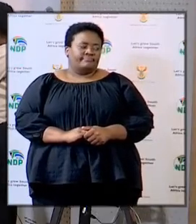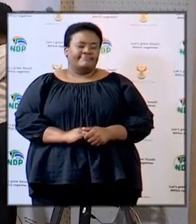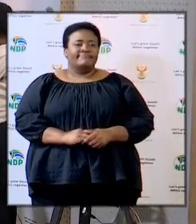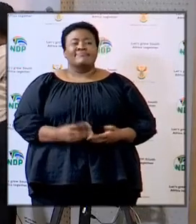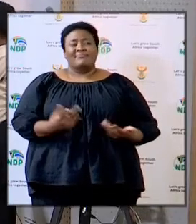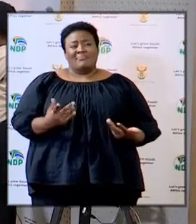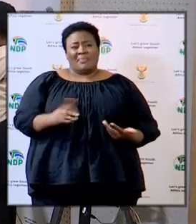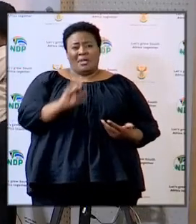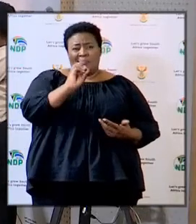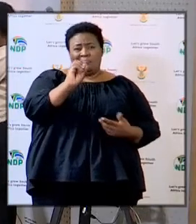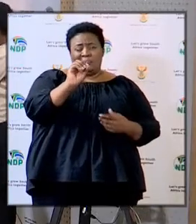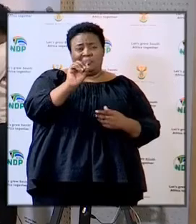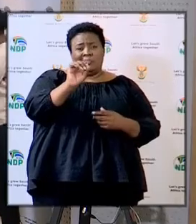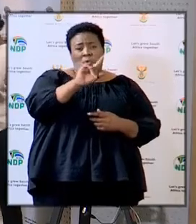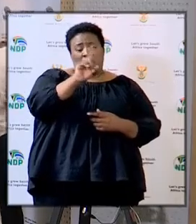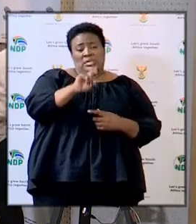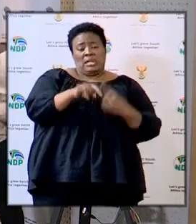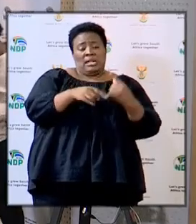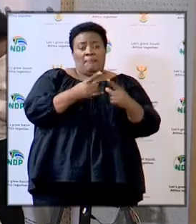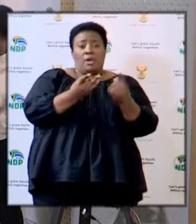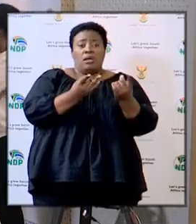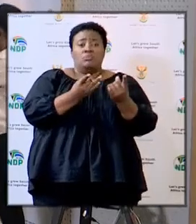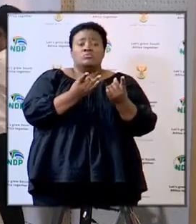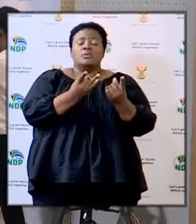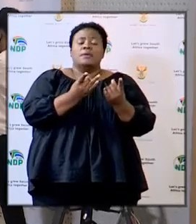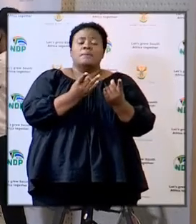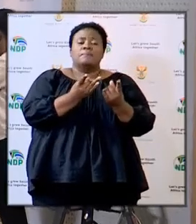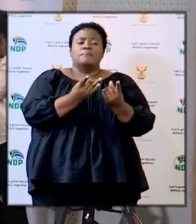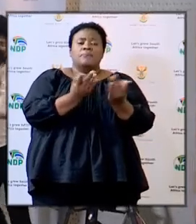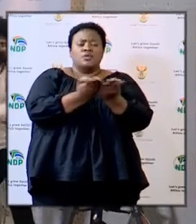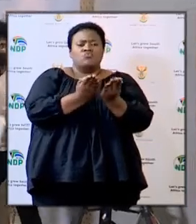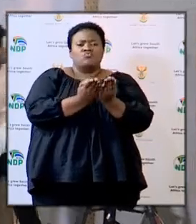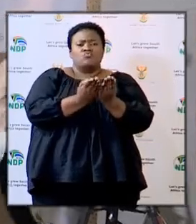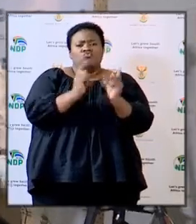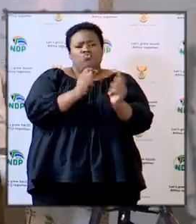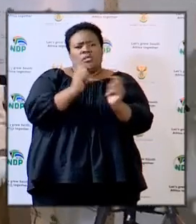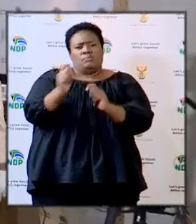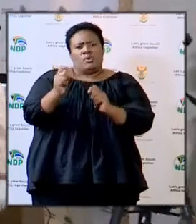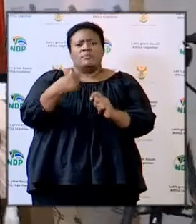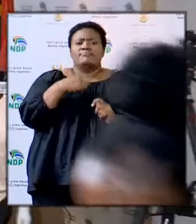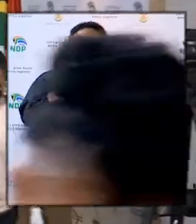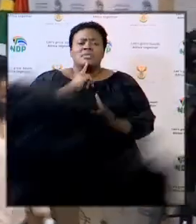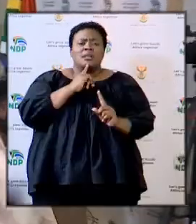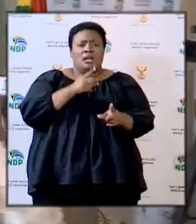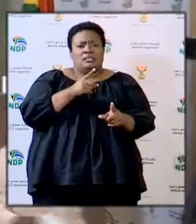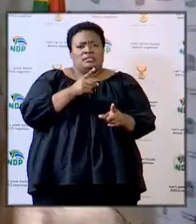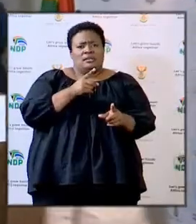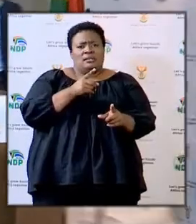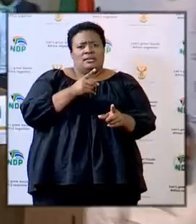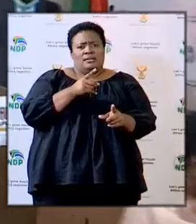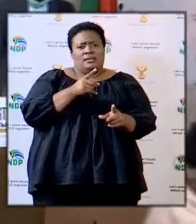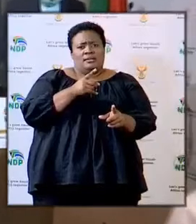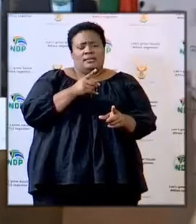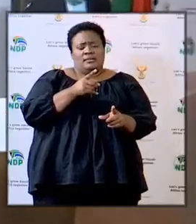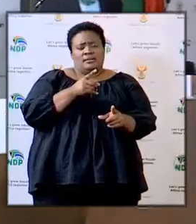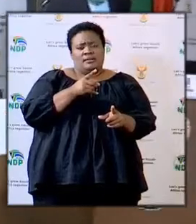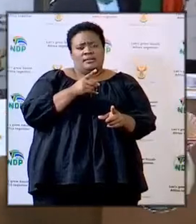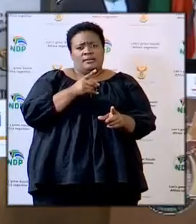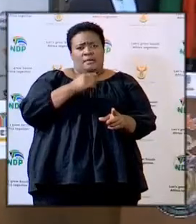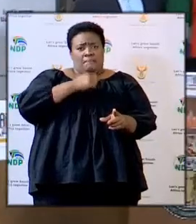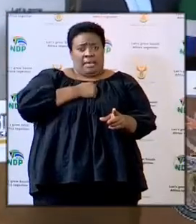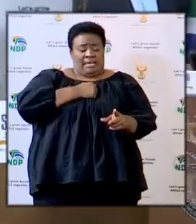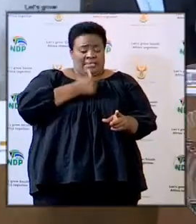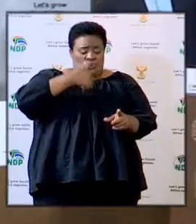there was a question of what is called transport and the answer which I also gave in the briefing was that